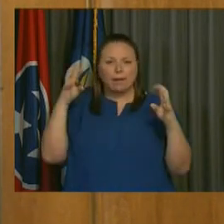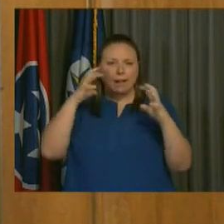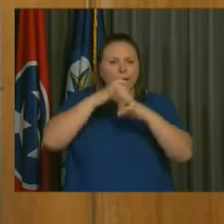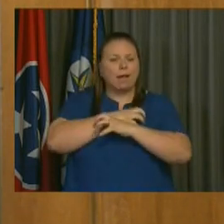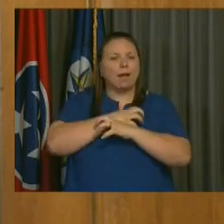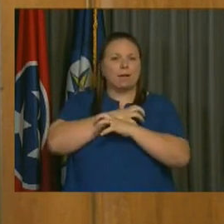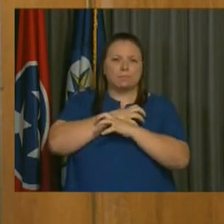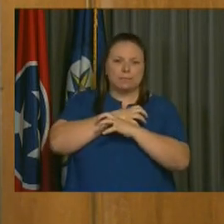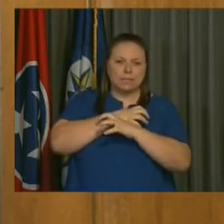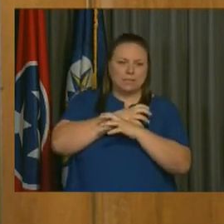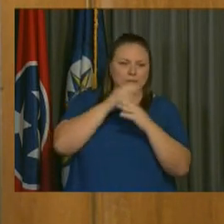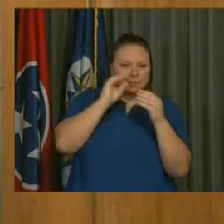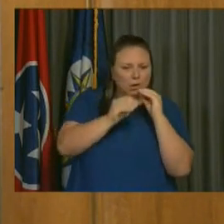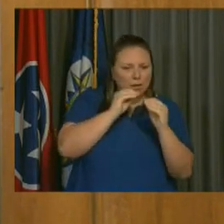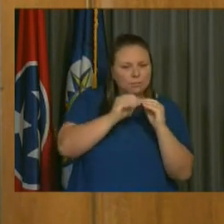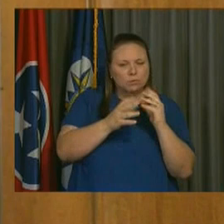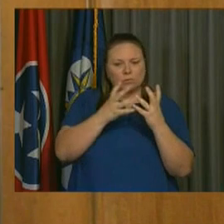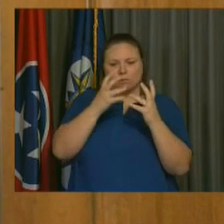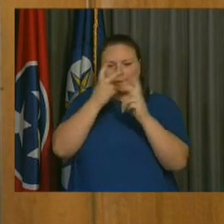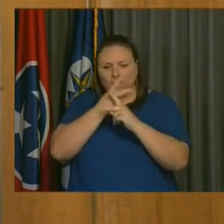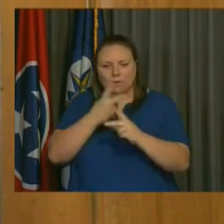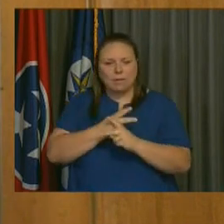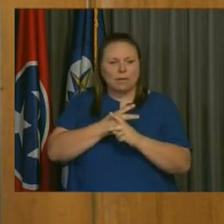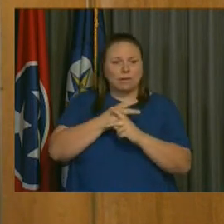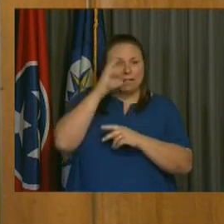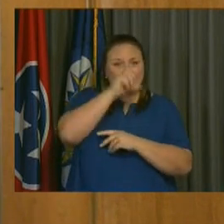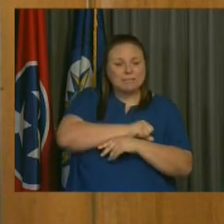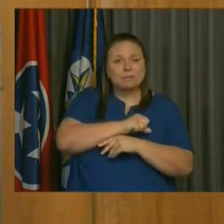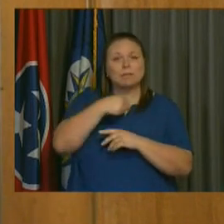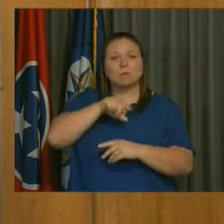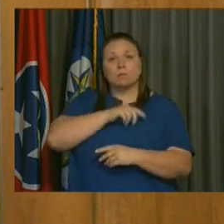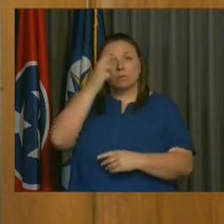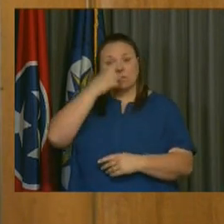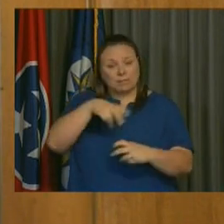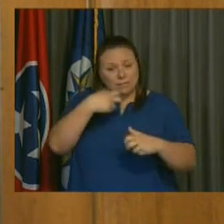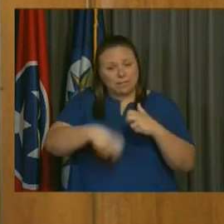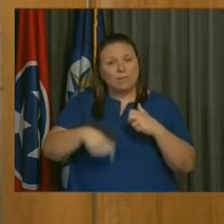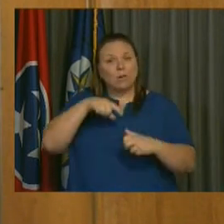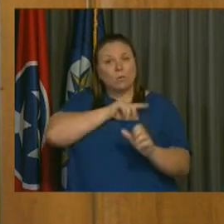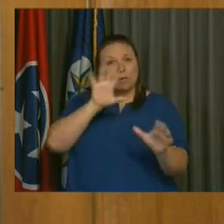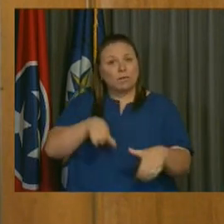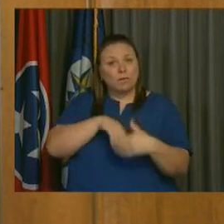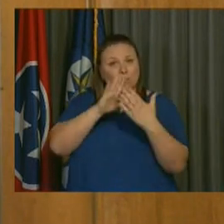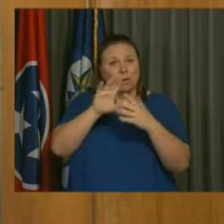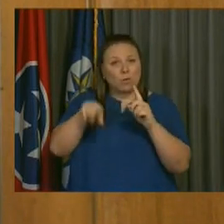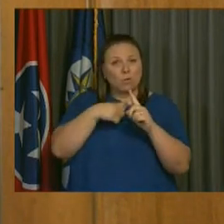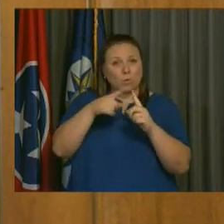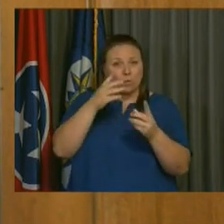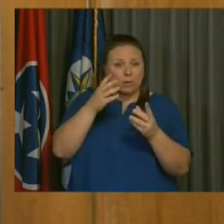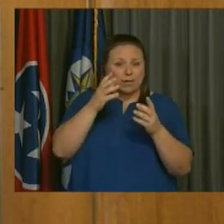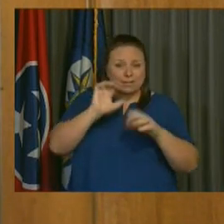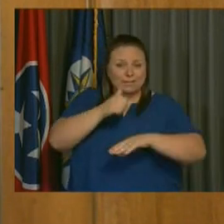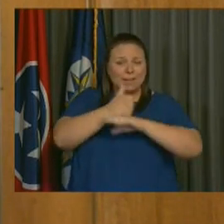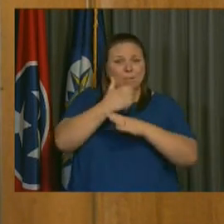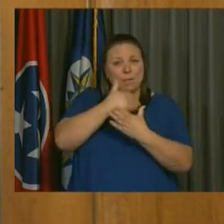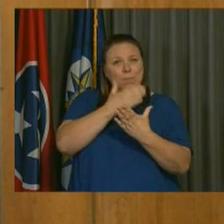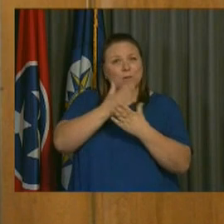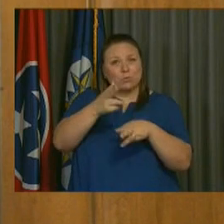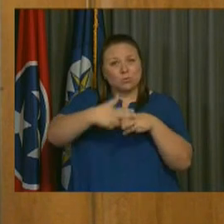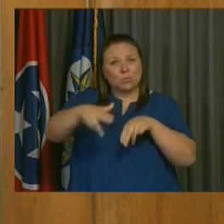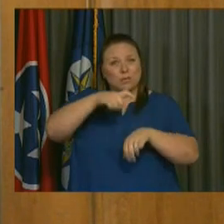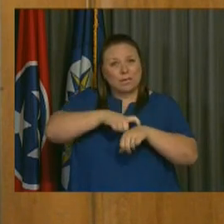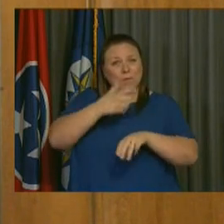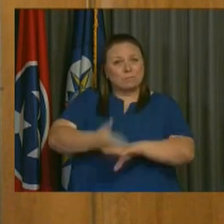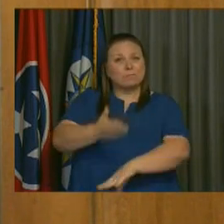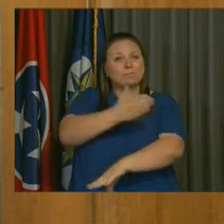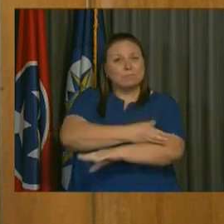computations, assumptions, and estimates. And we realize the difficulties we have faced in preparing this budget in such a short period increase